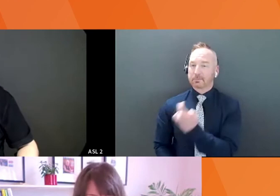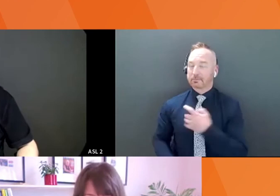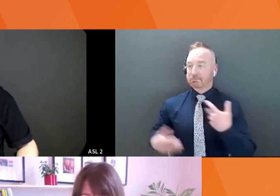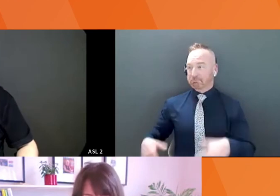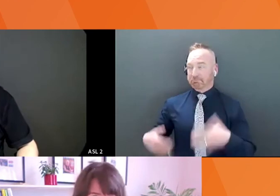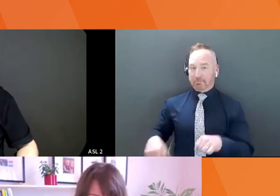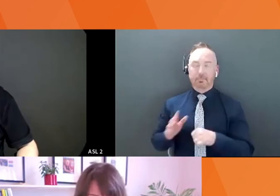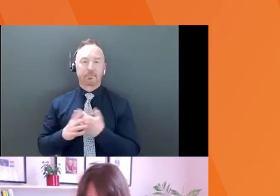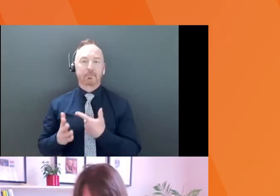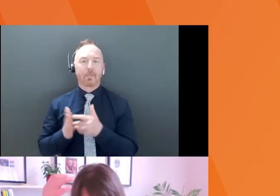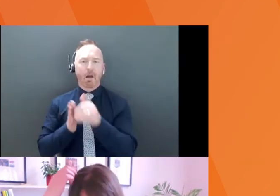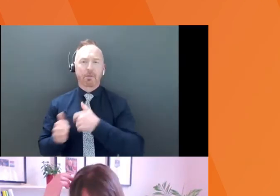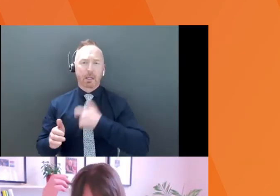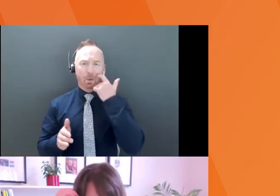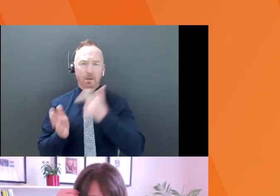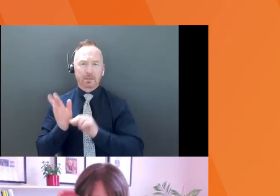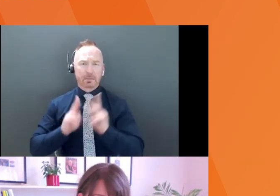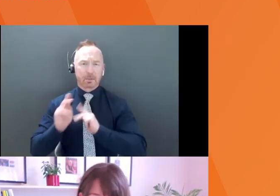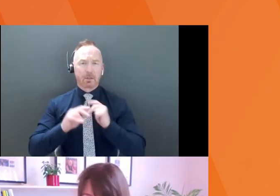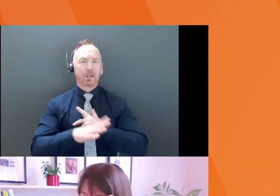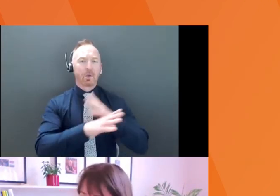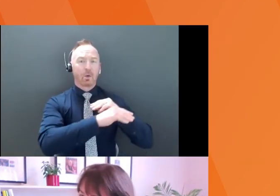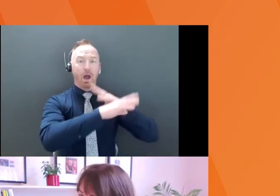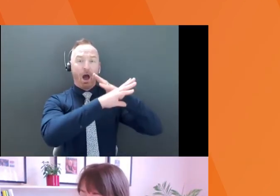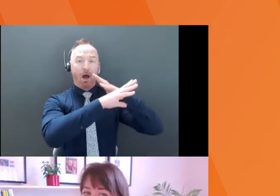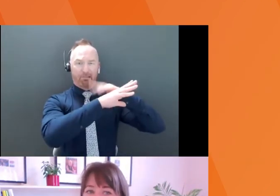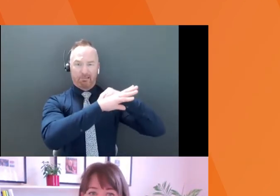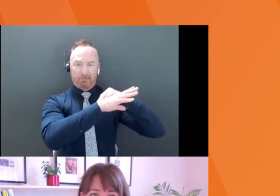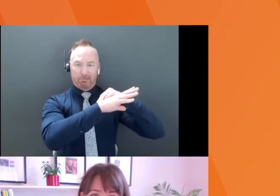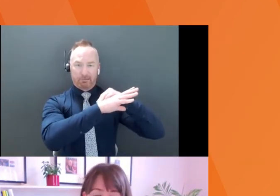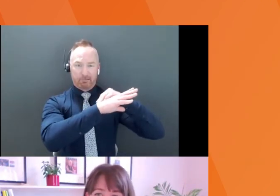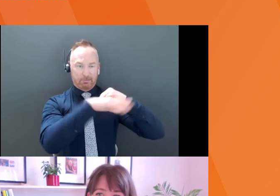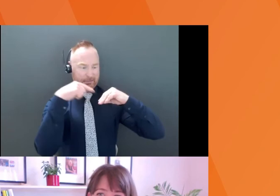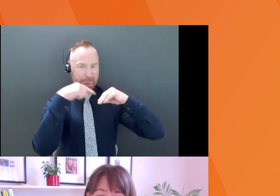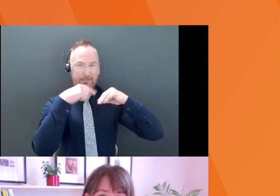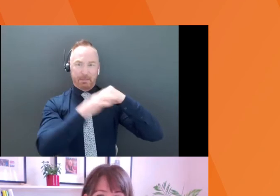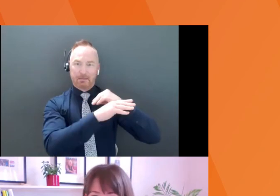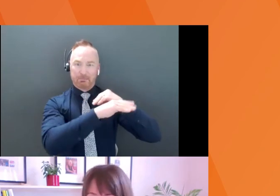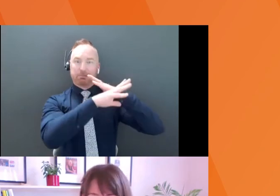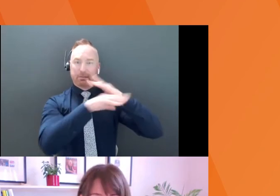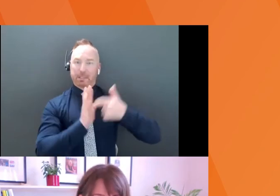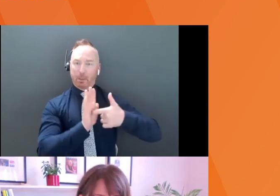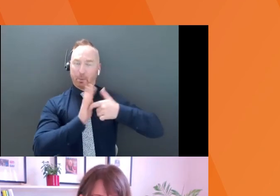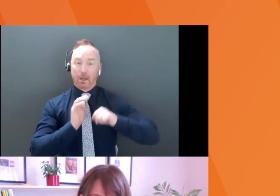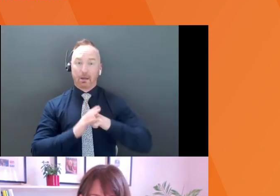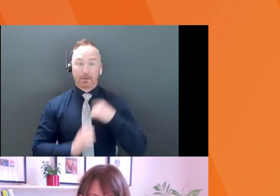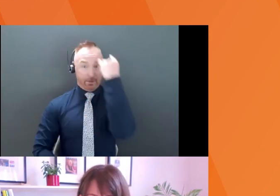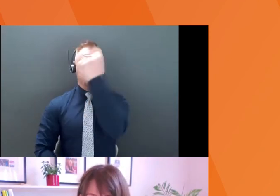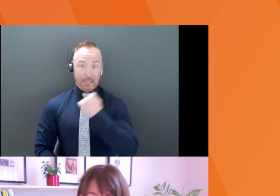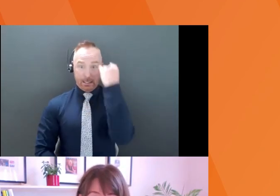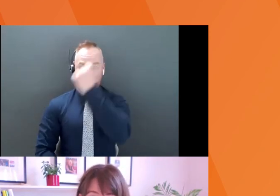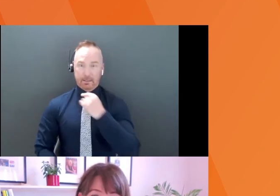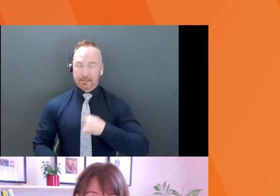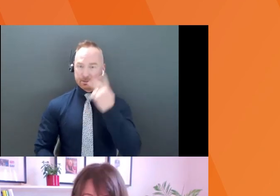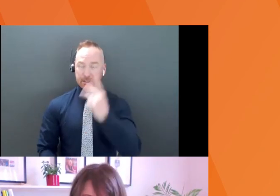putting their cameras on. It's like mandatory for me. I need to be able to look at people's faces when I'm talking to them. Uh, and I do think there's something to be said for eye